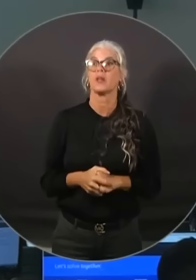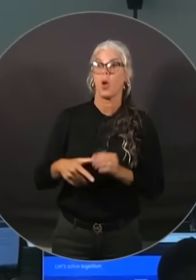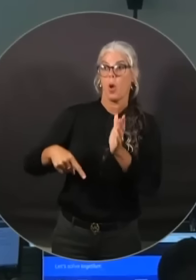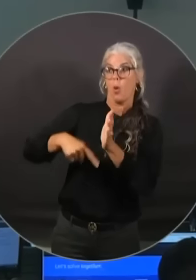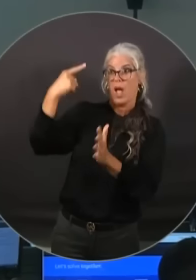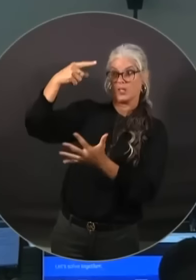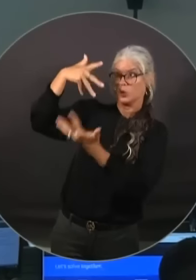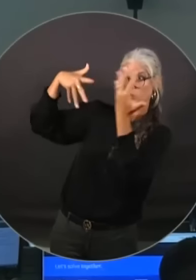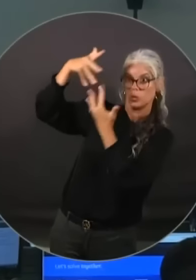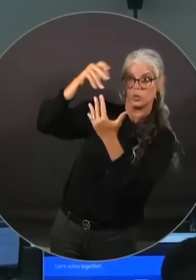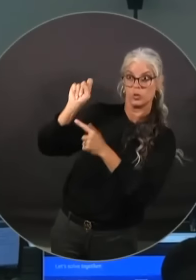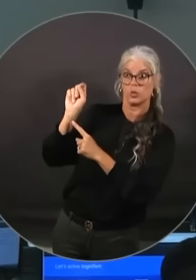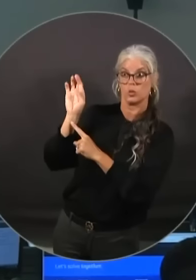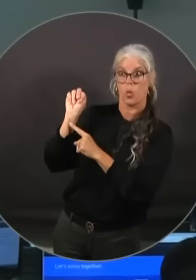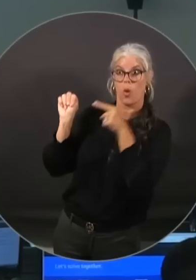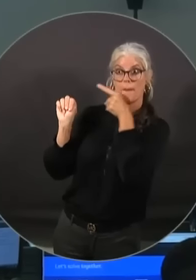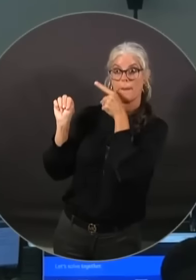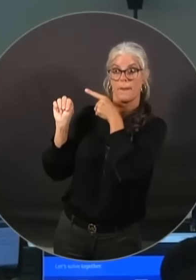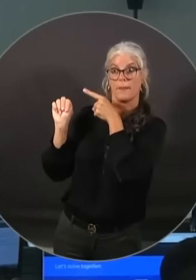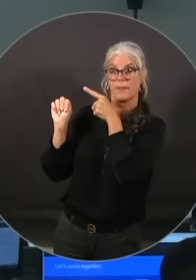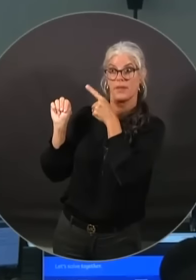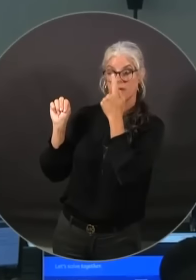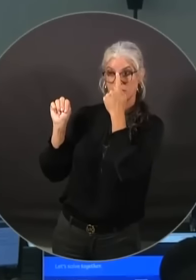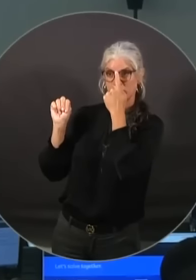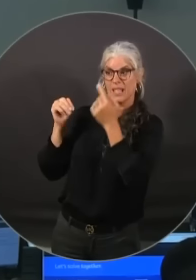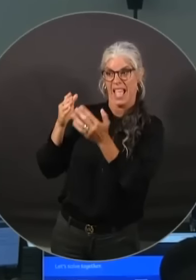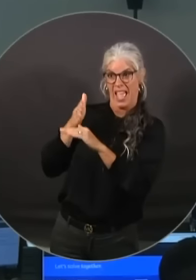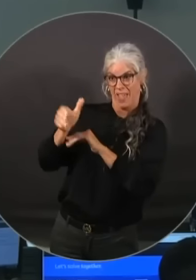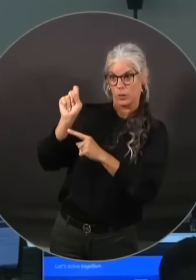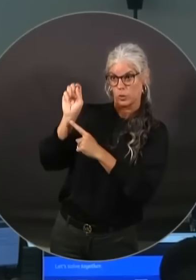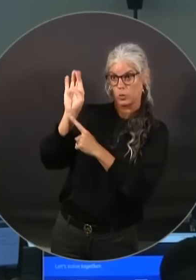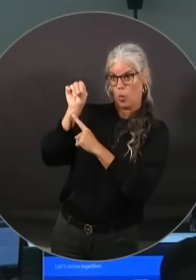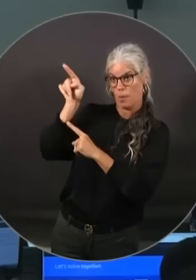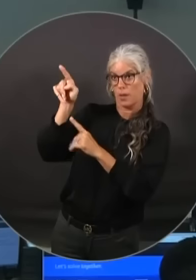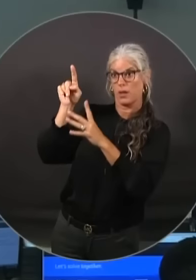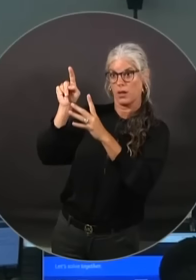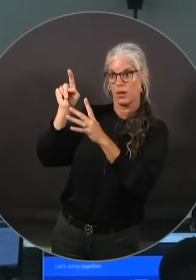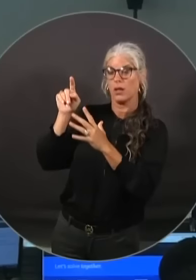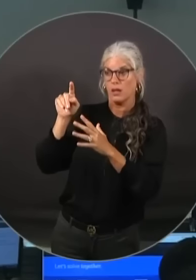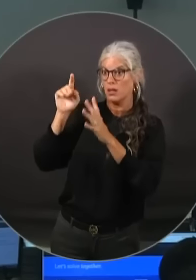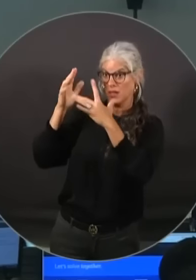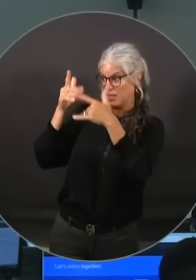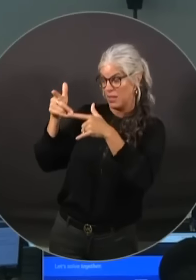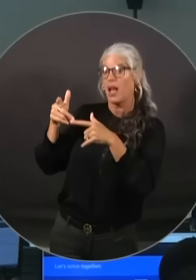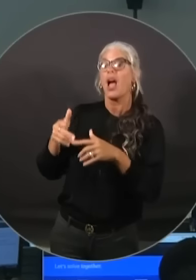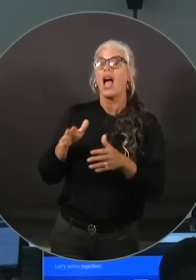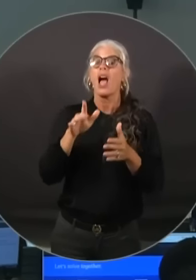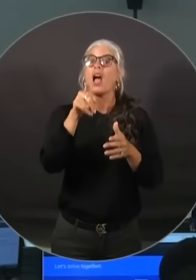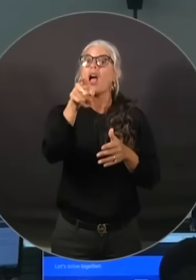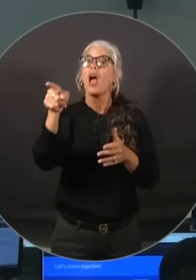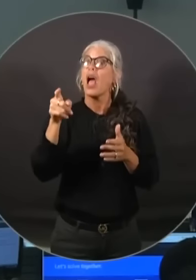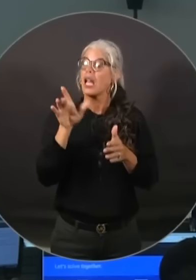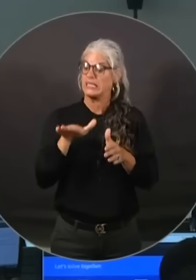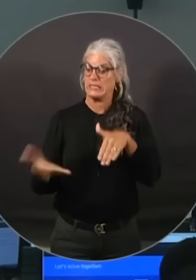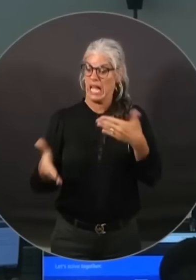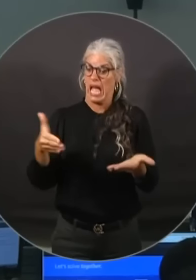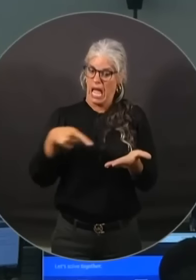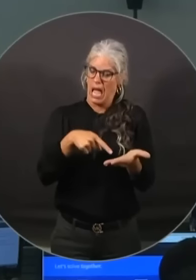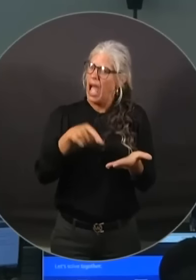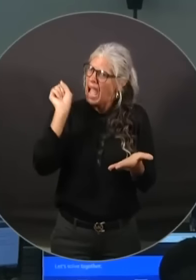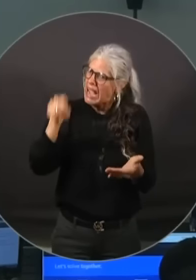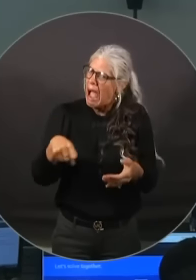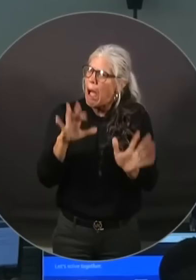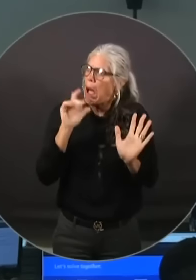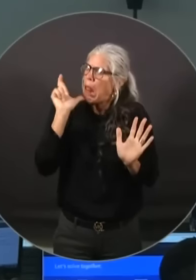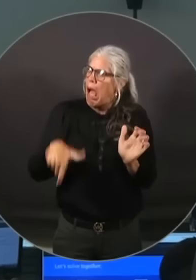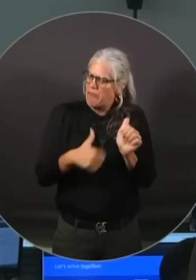I'll say that again after storm deaths are preventable. We see the majority of our storm